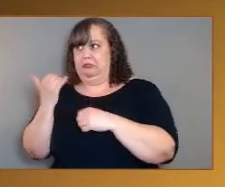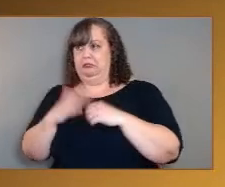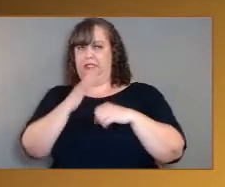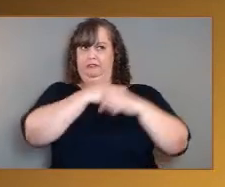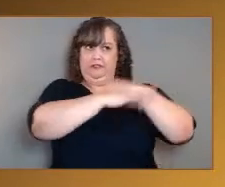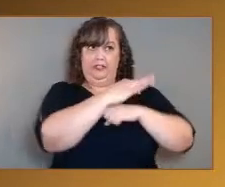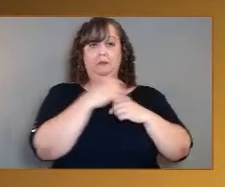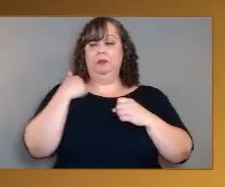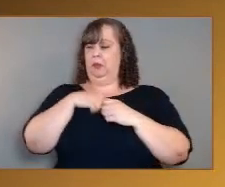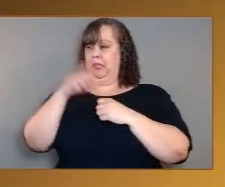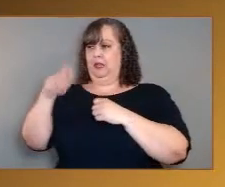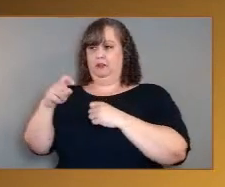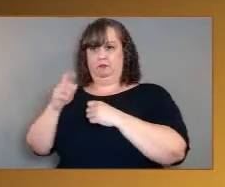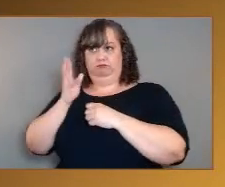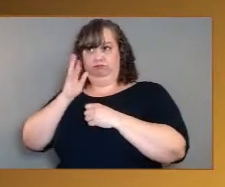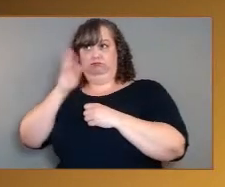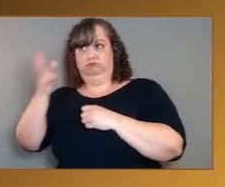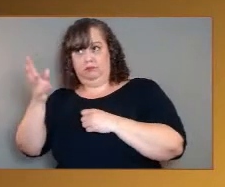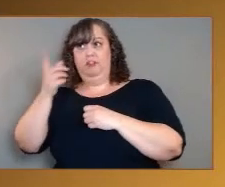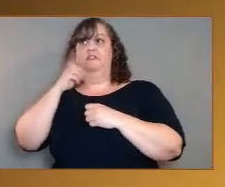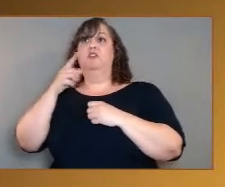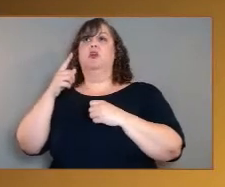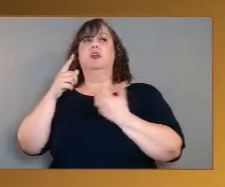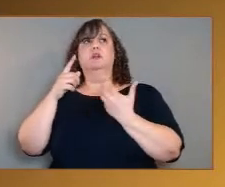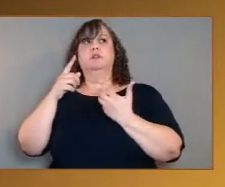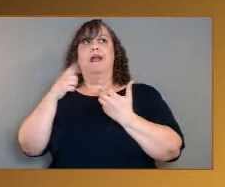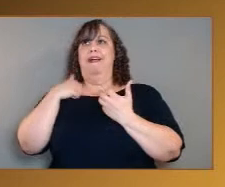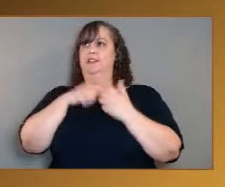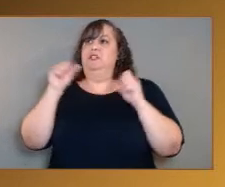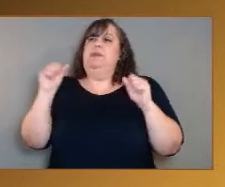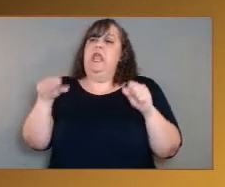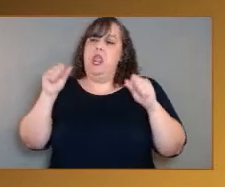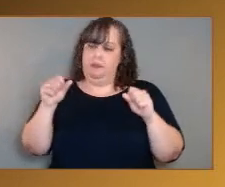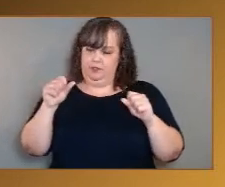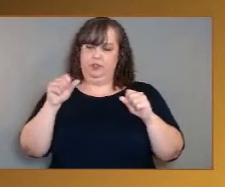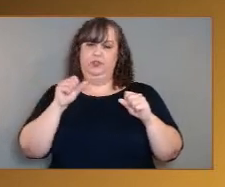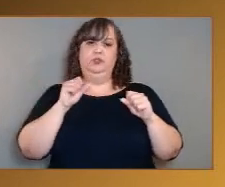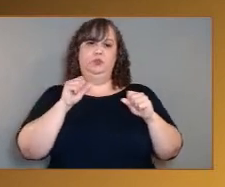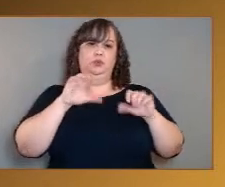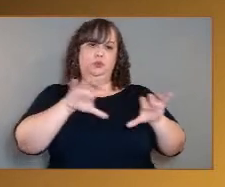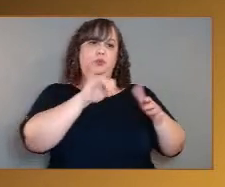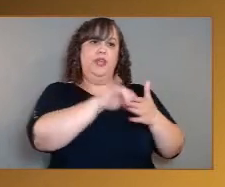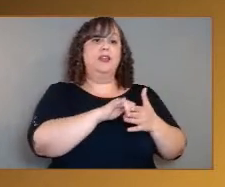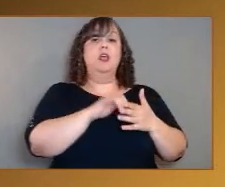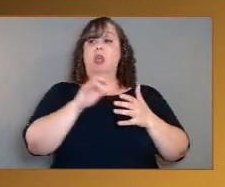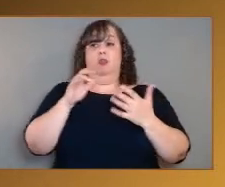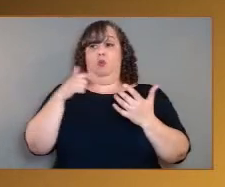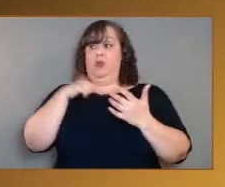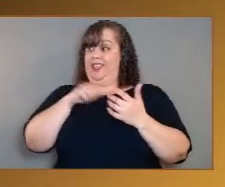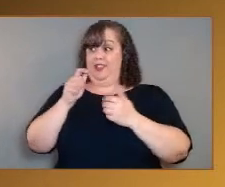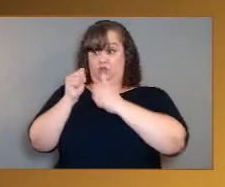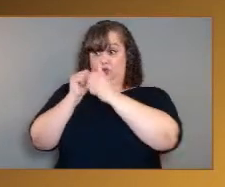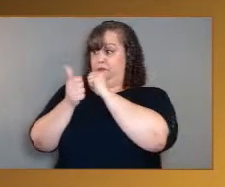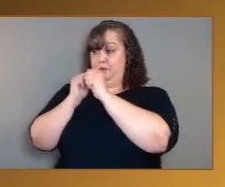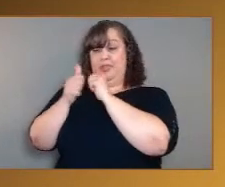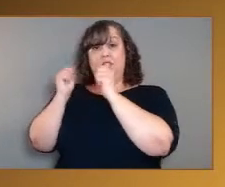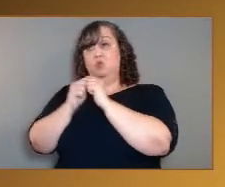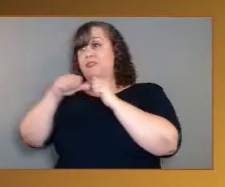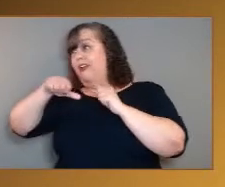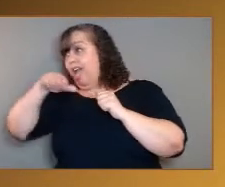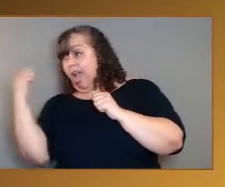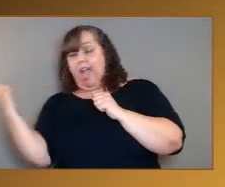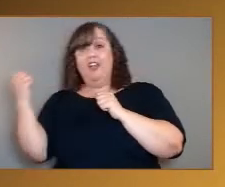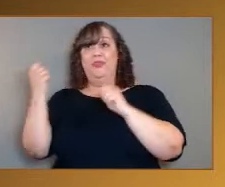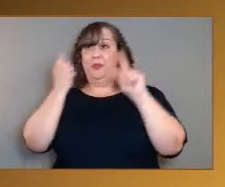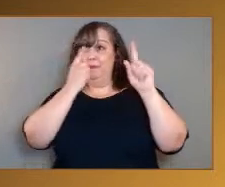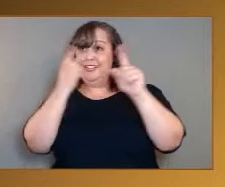flying these missions. These are competitively selected missions by Dr. Zurbuchen and the colleagues at NASA, so we have to compete for the right and the chance